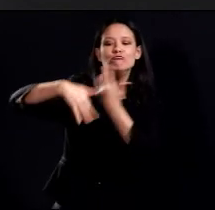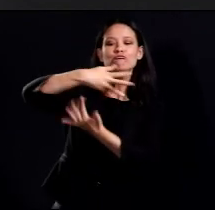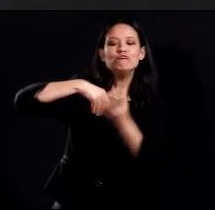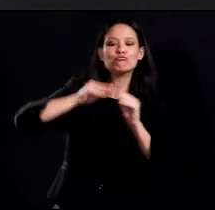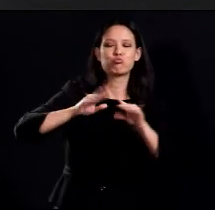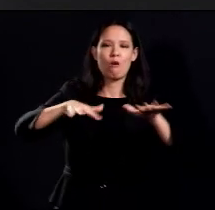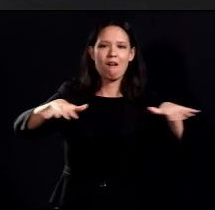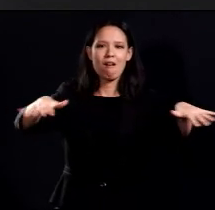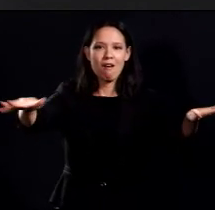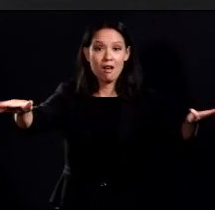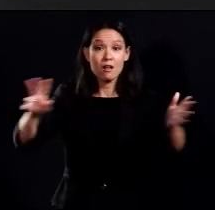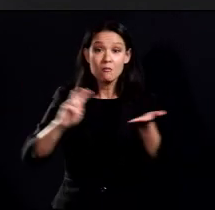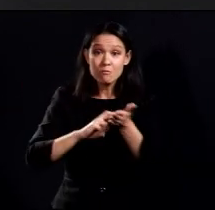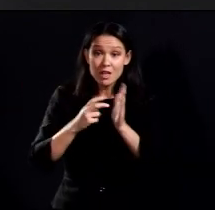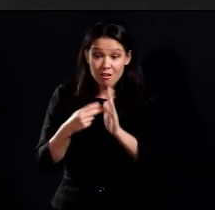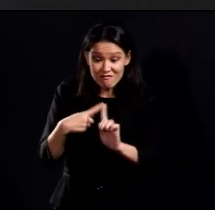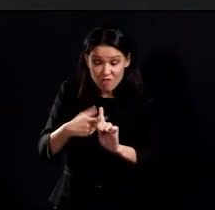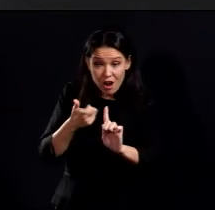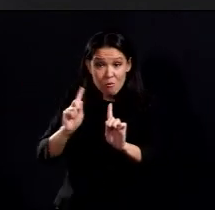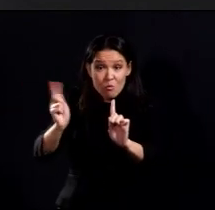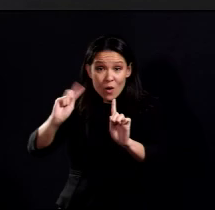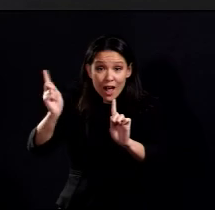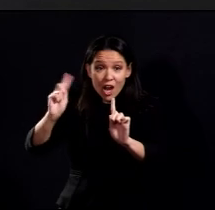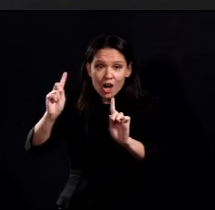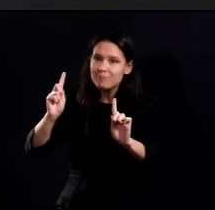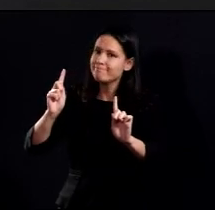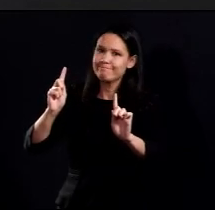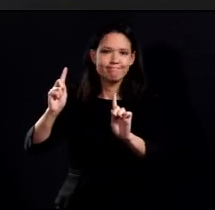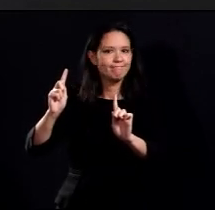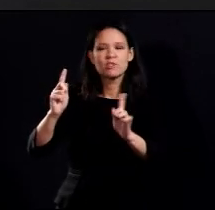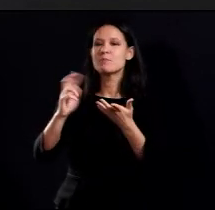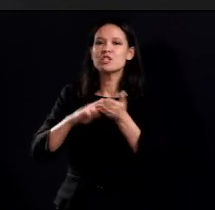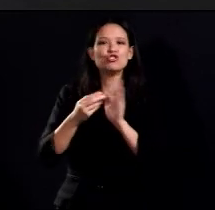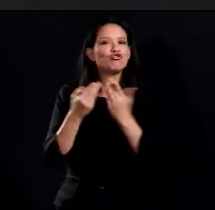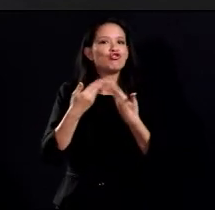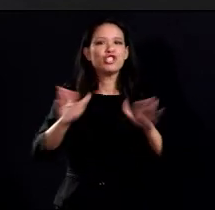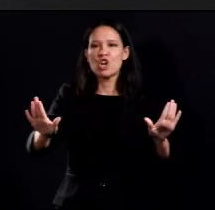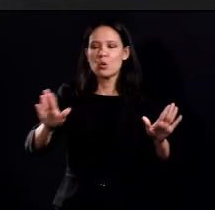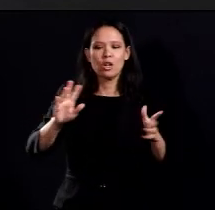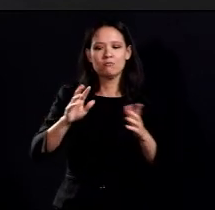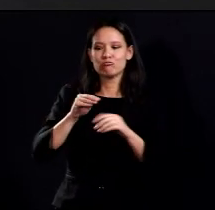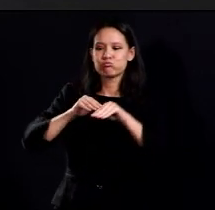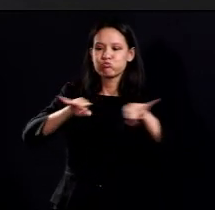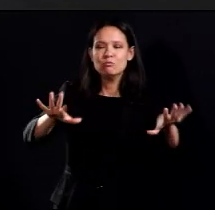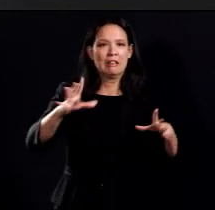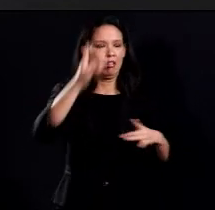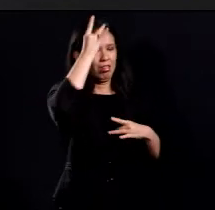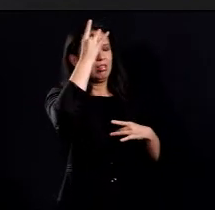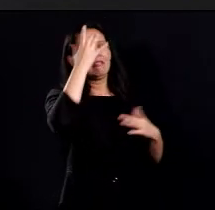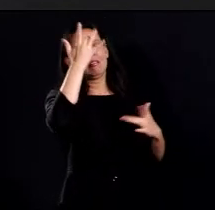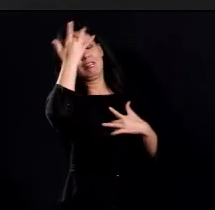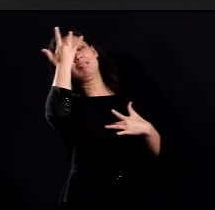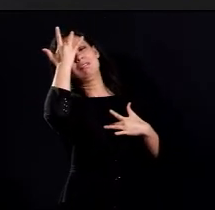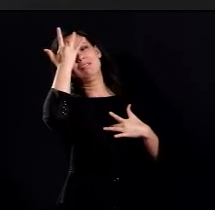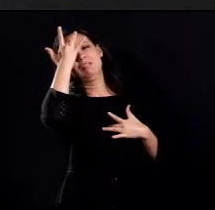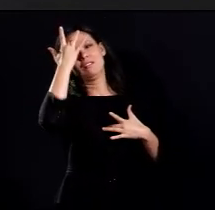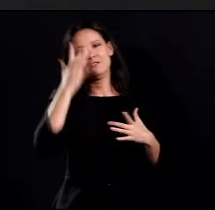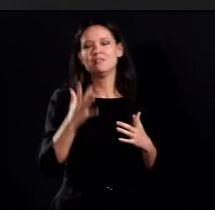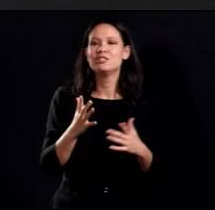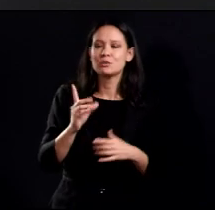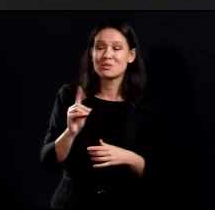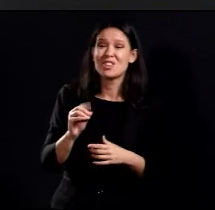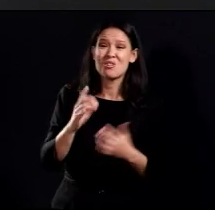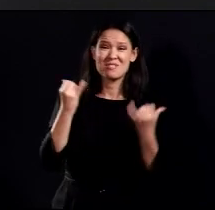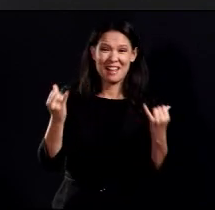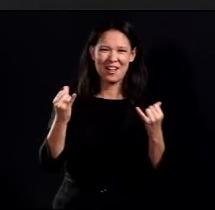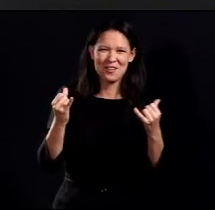which means we don't know the source, so it's generalized transmission. It's very frustrating for all of us as we head into